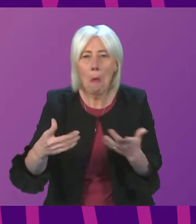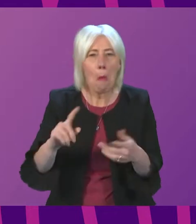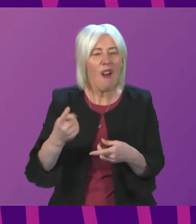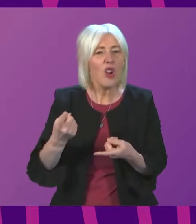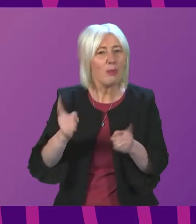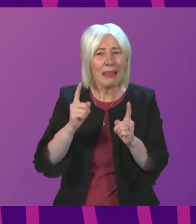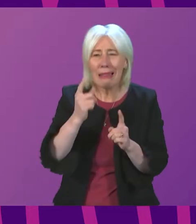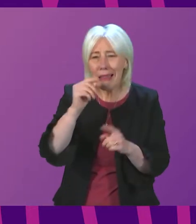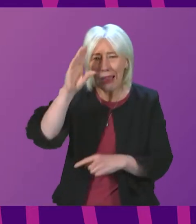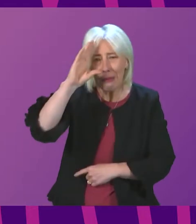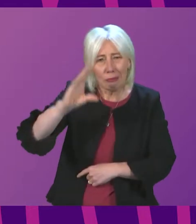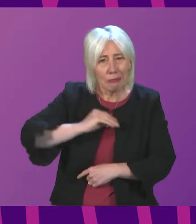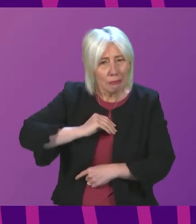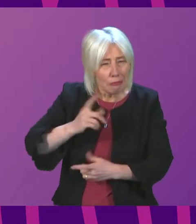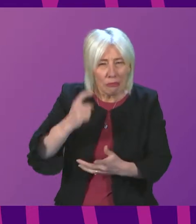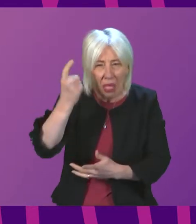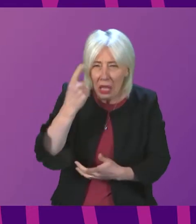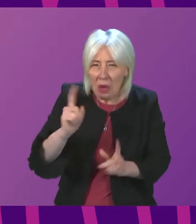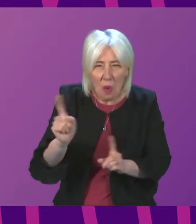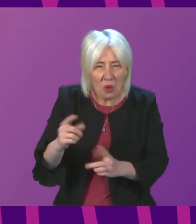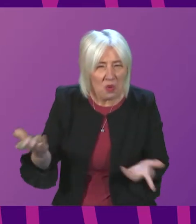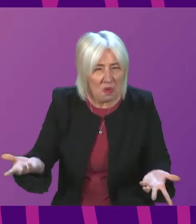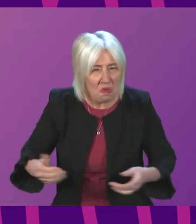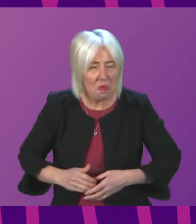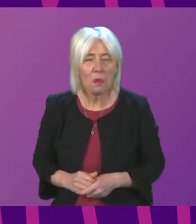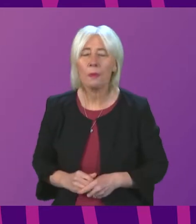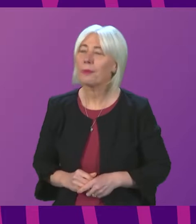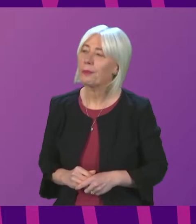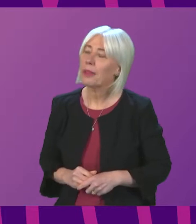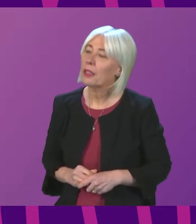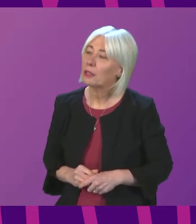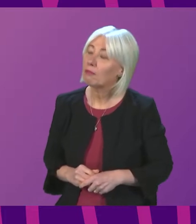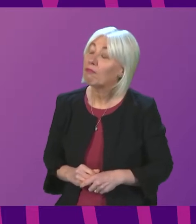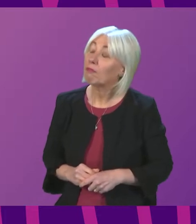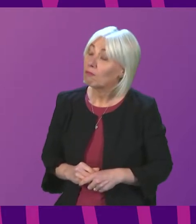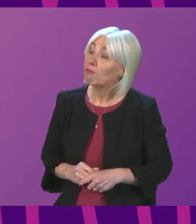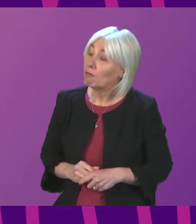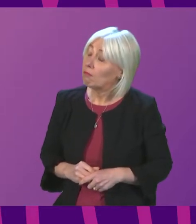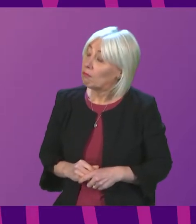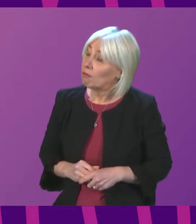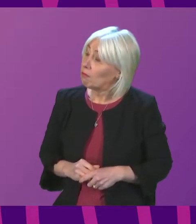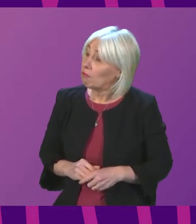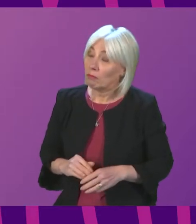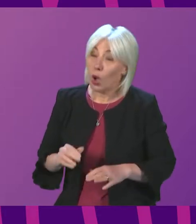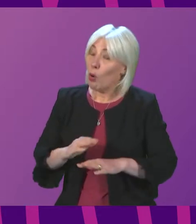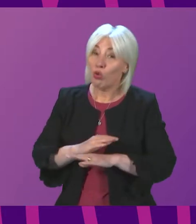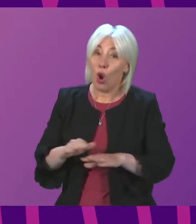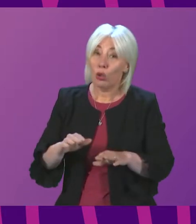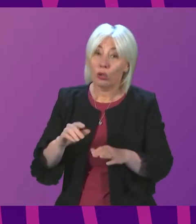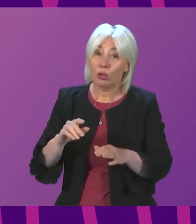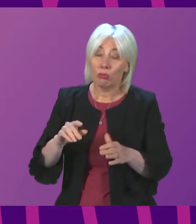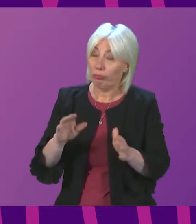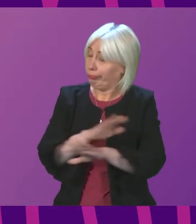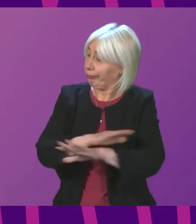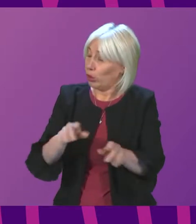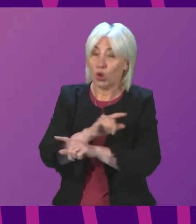update us in thinking about that. The First Minister. I think that is certainly something that cannot or should not be ruled out. It may even